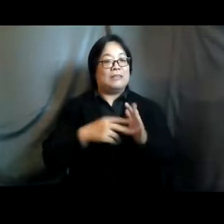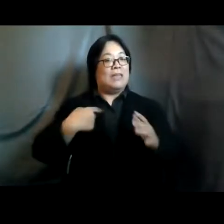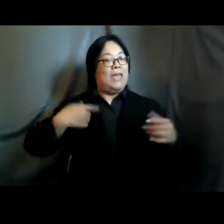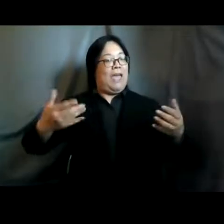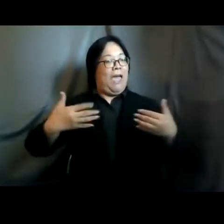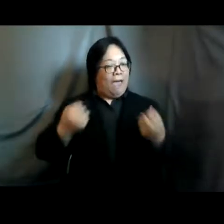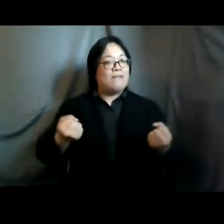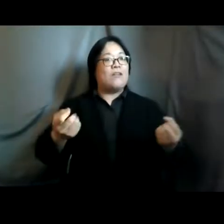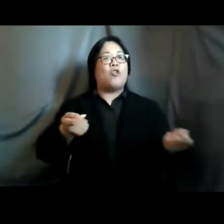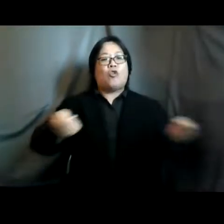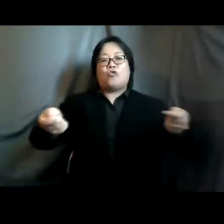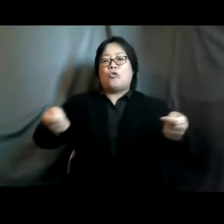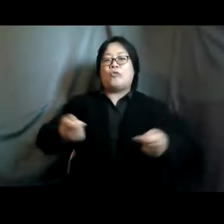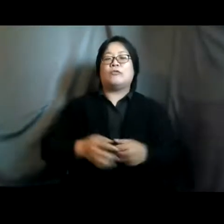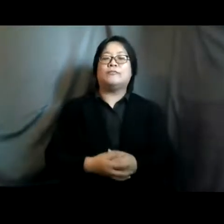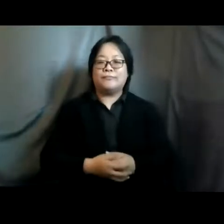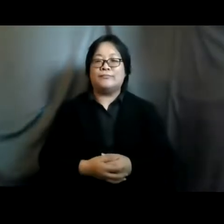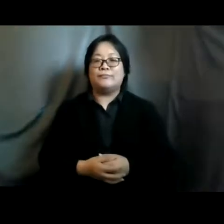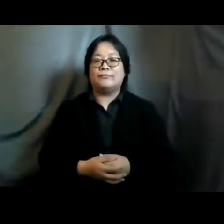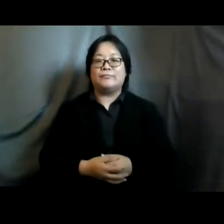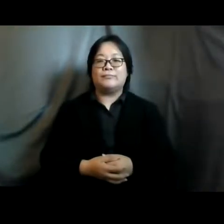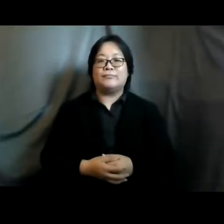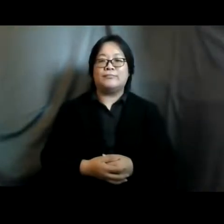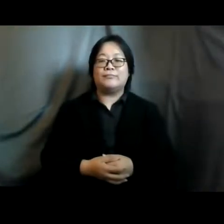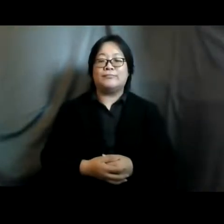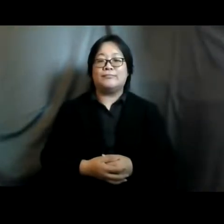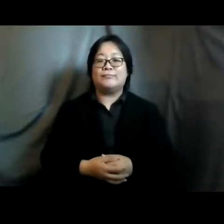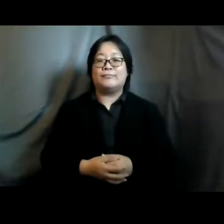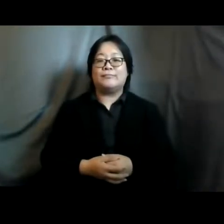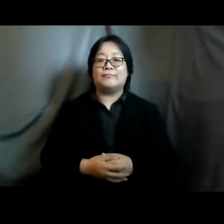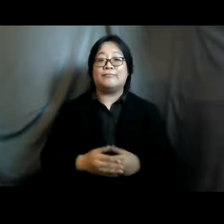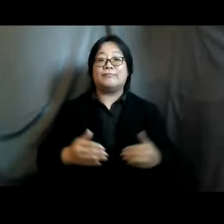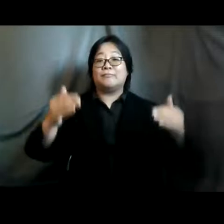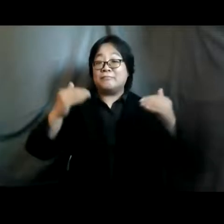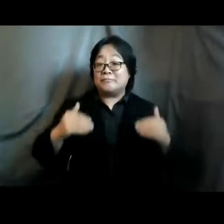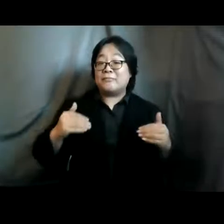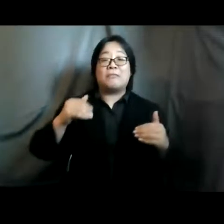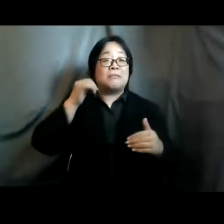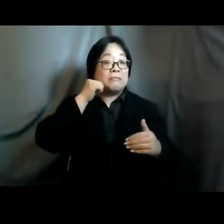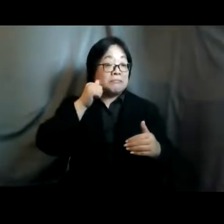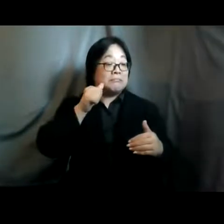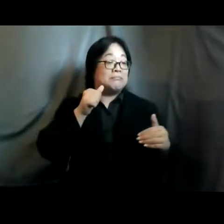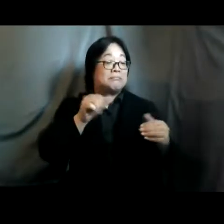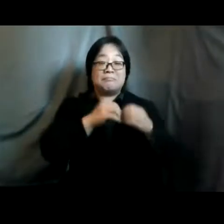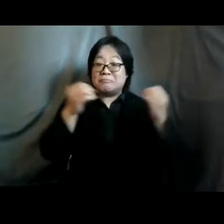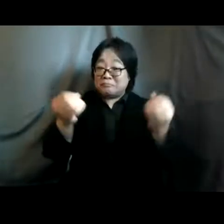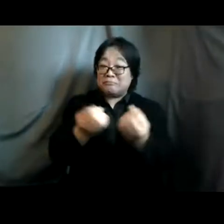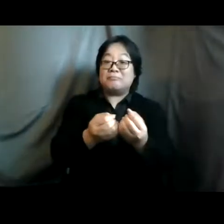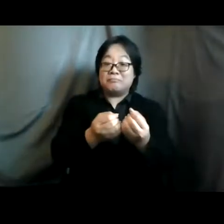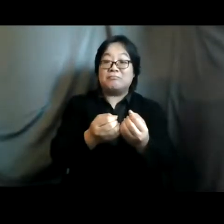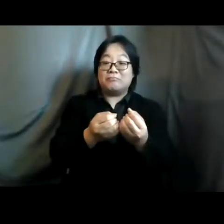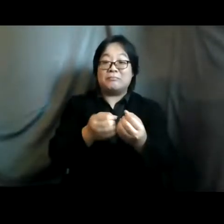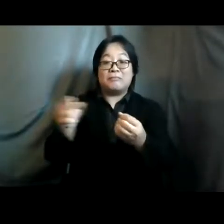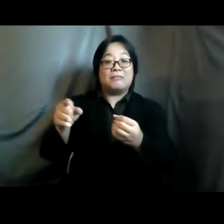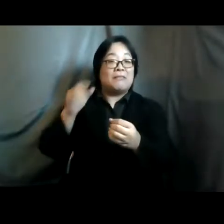um and uh uh because of this uh feminist organizing and you know tamina you've already mentioned that the feminist movement